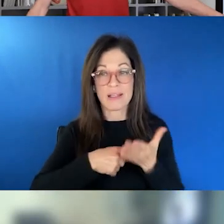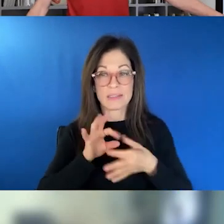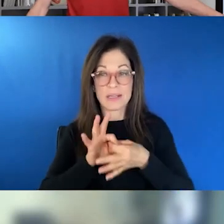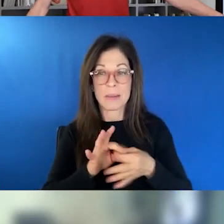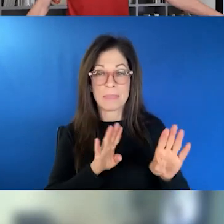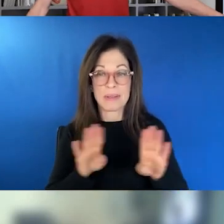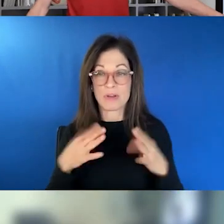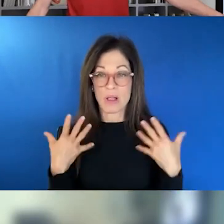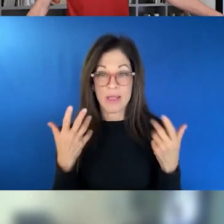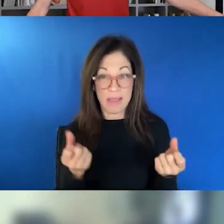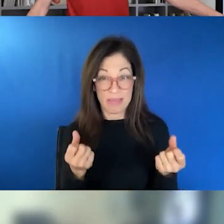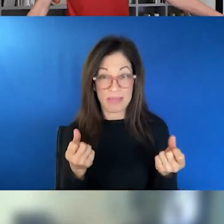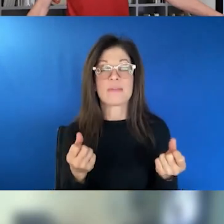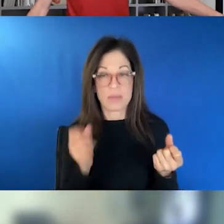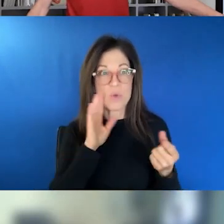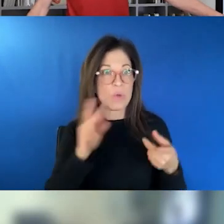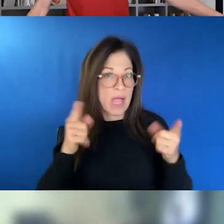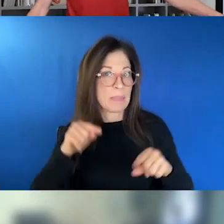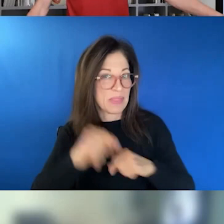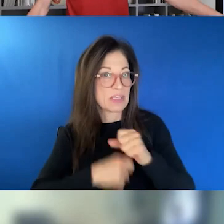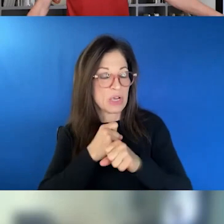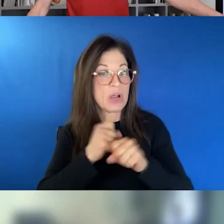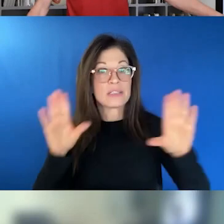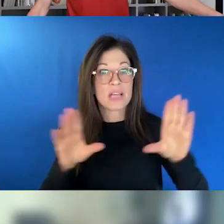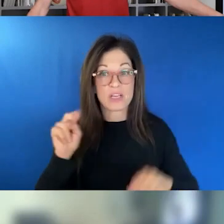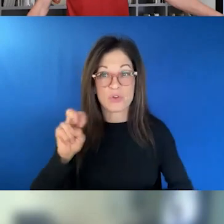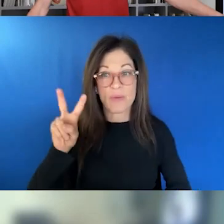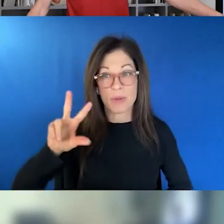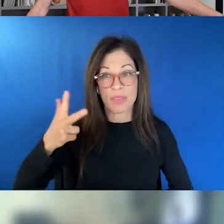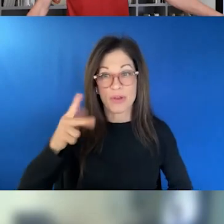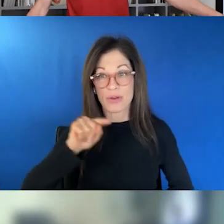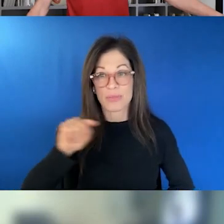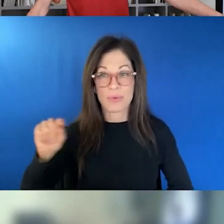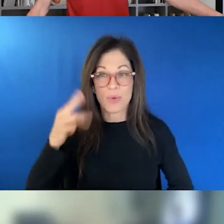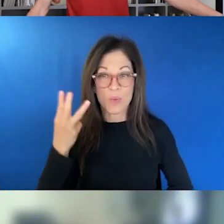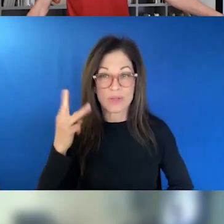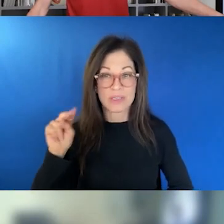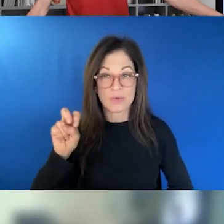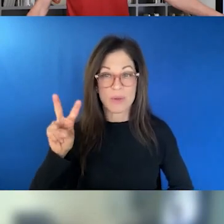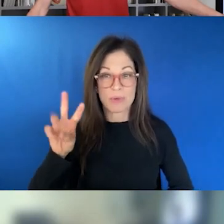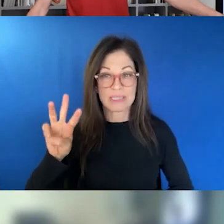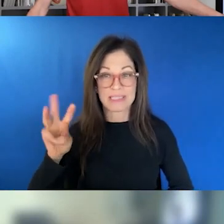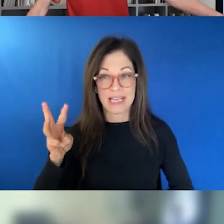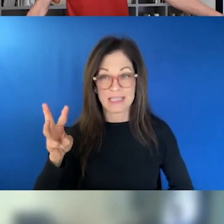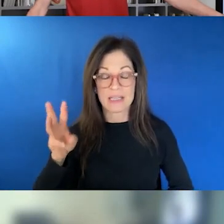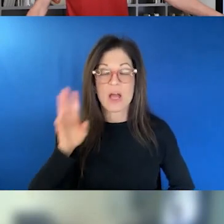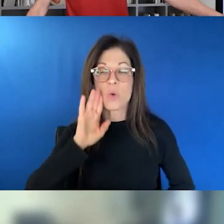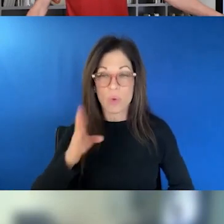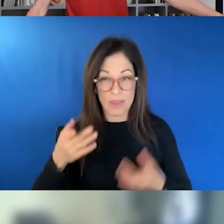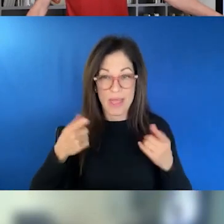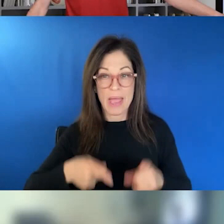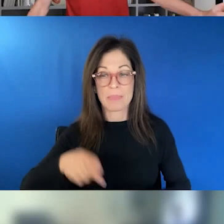uh, is going to be happening this year, Sunday, November 3rd through Wednesday, November 6th. It's going to be at the Renaissance